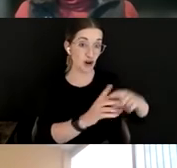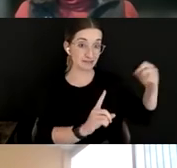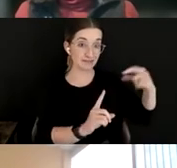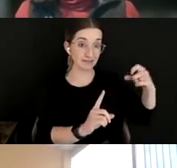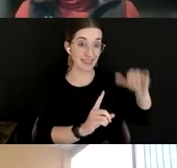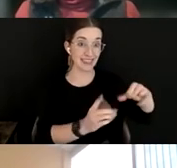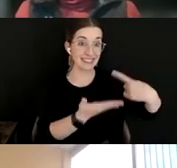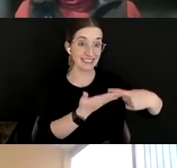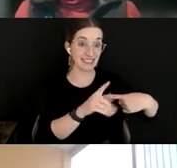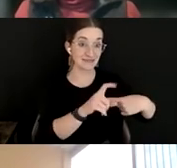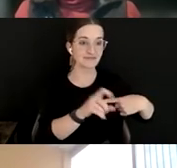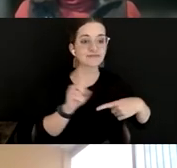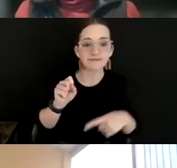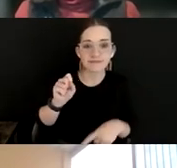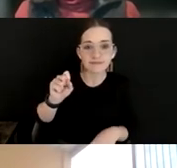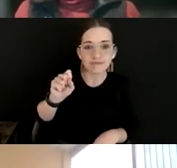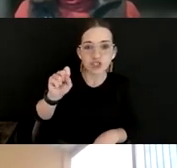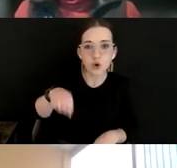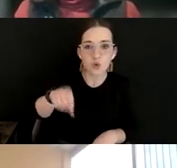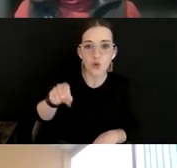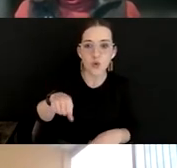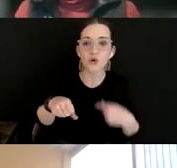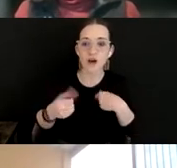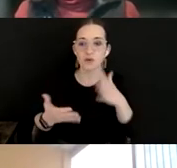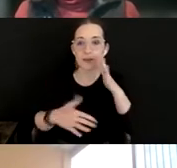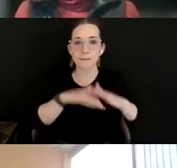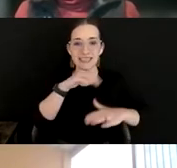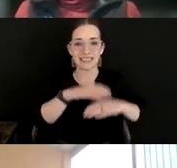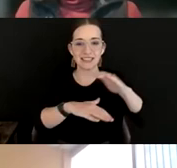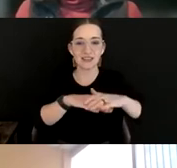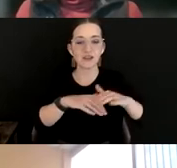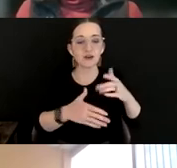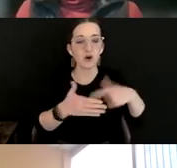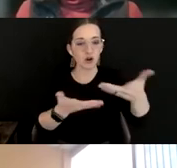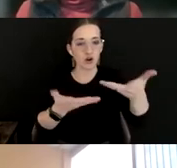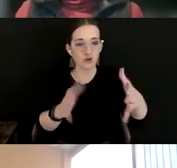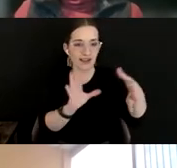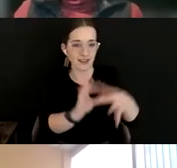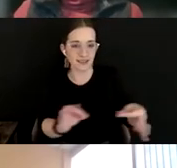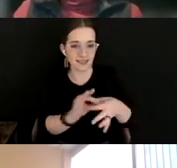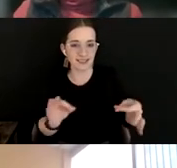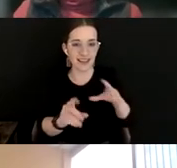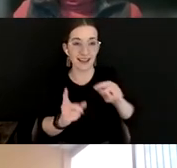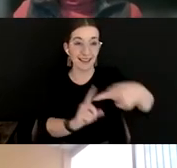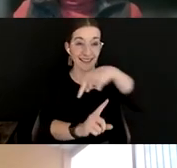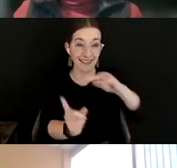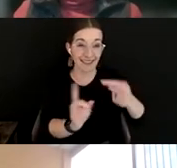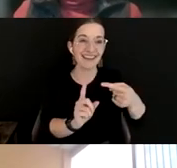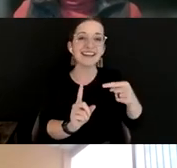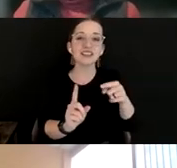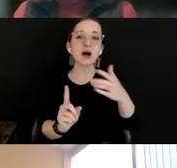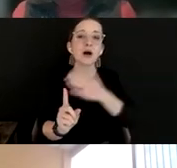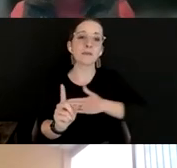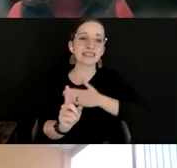Sure. I might build off of some of what's been said already and also wind around. So feel free to draw me